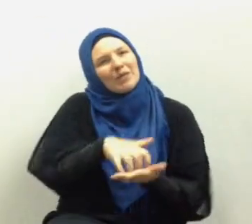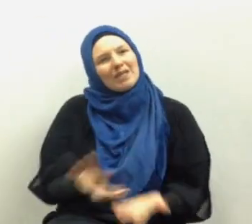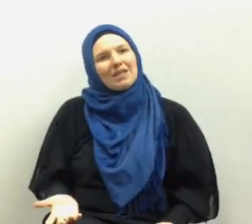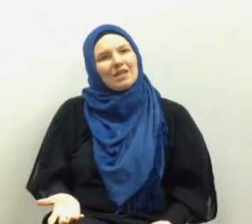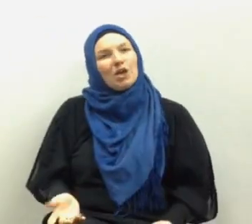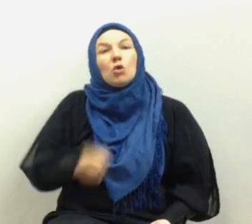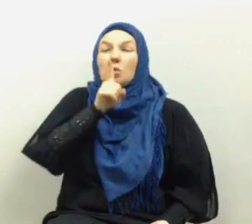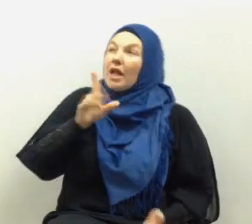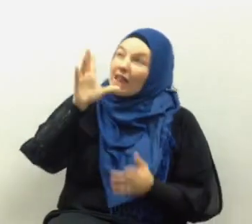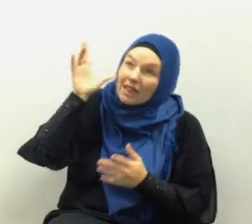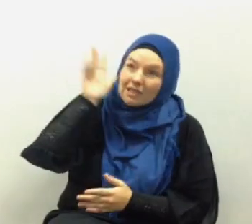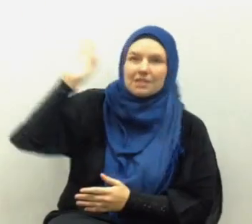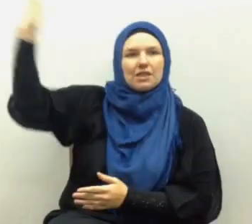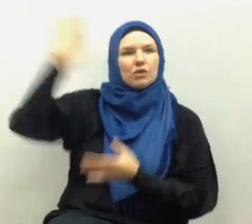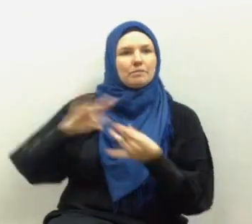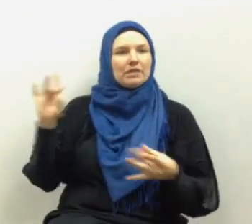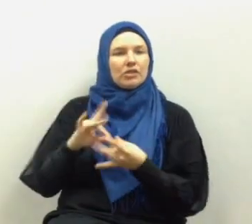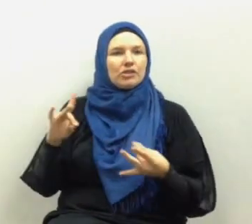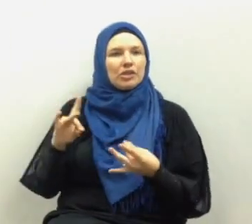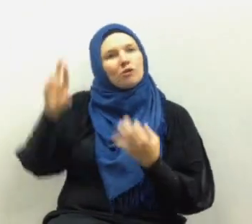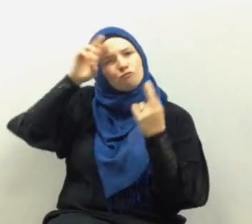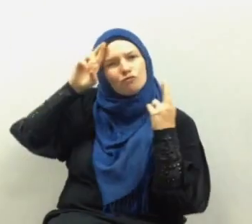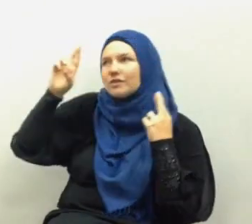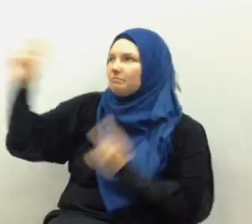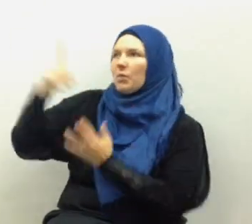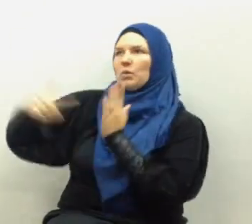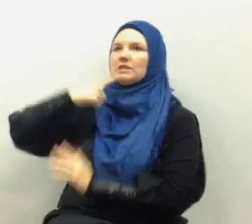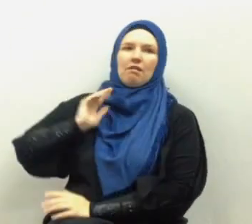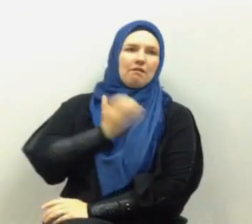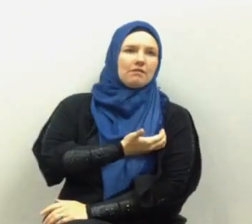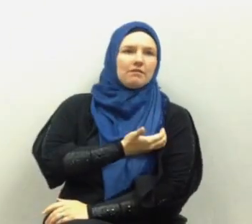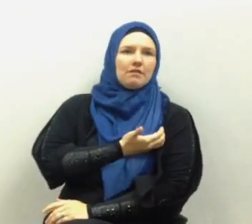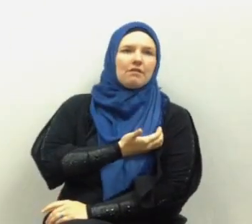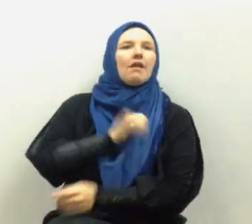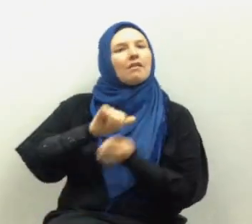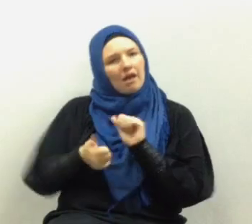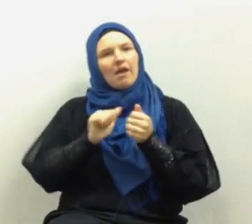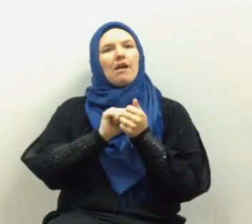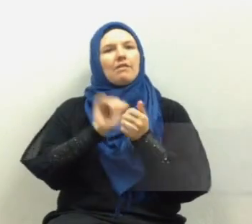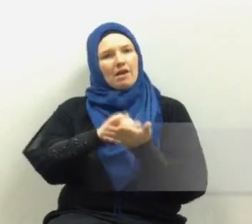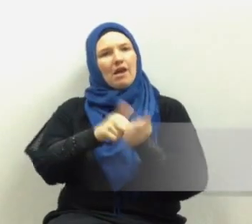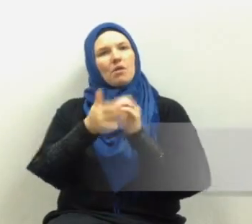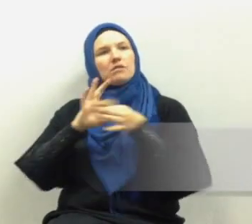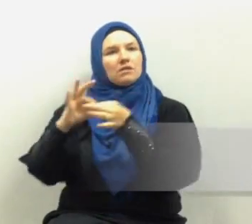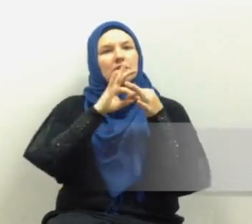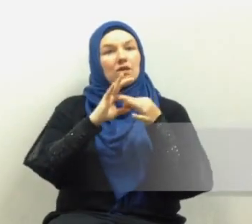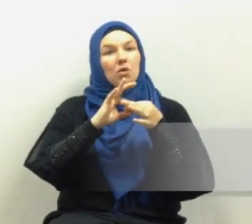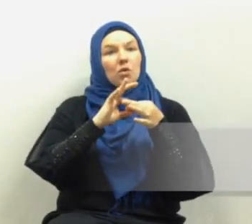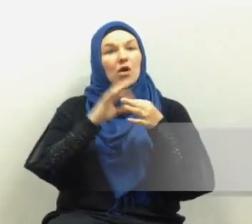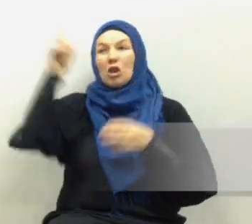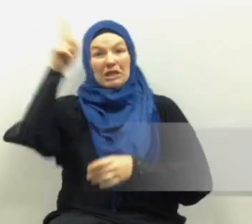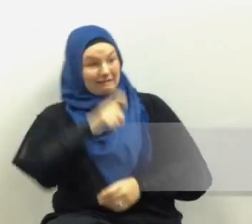and listen to his words and respect what he is telling us Allah